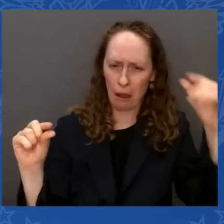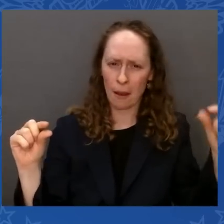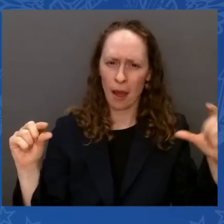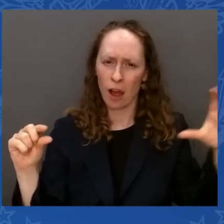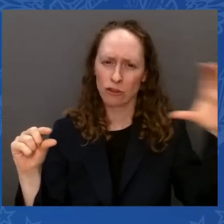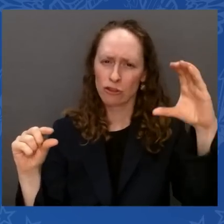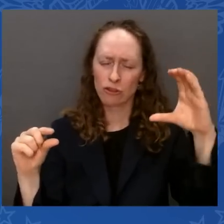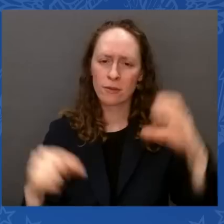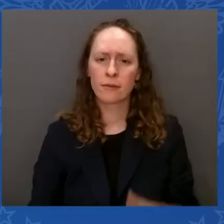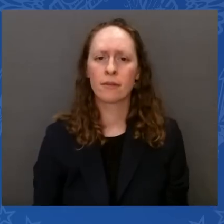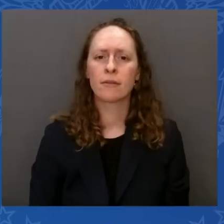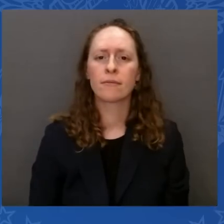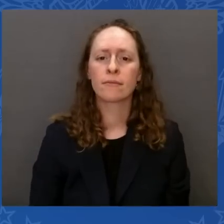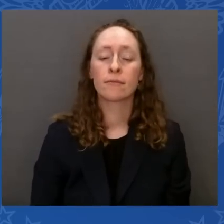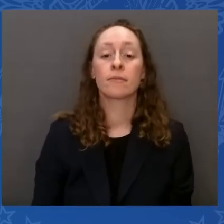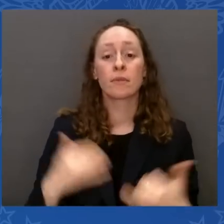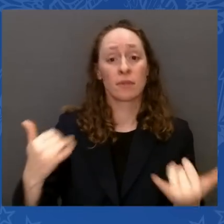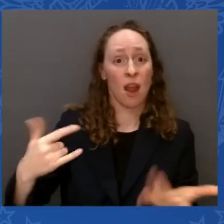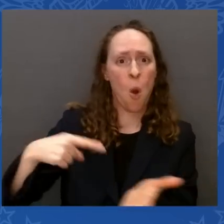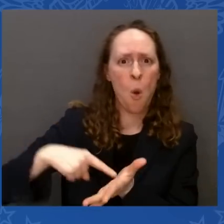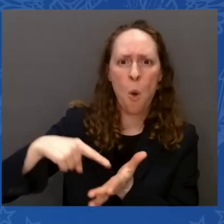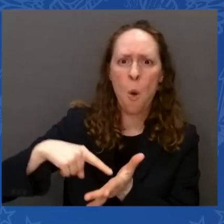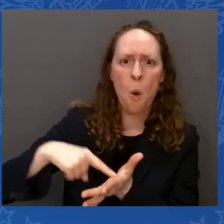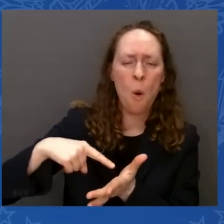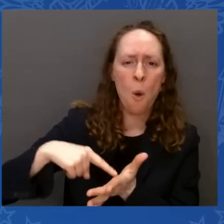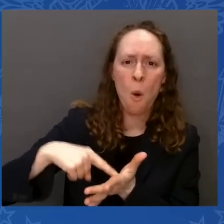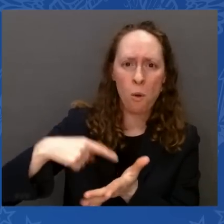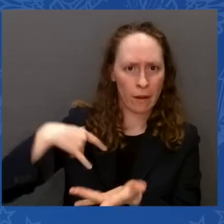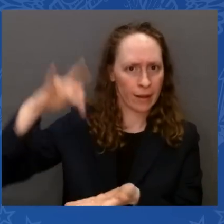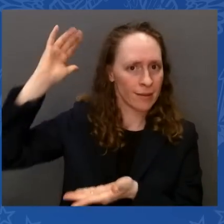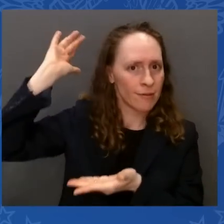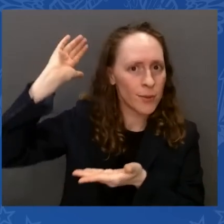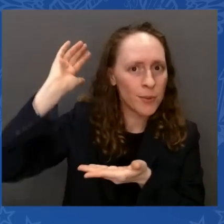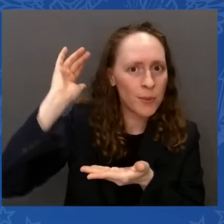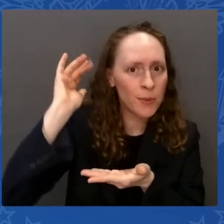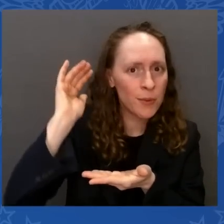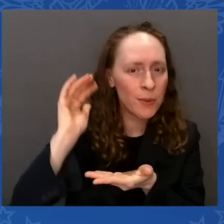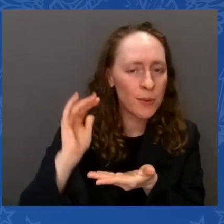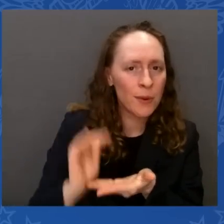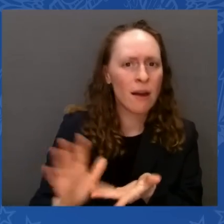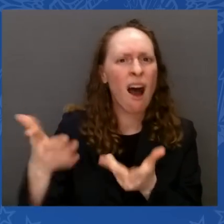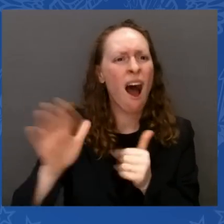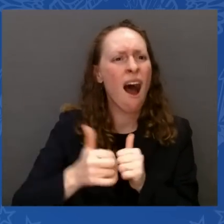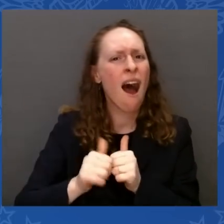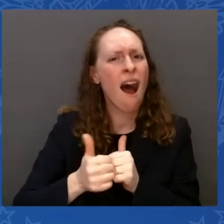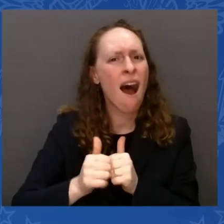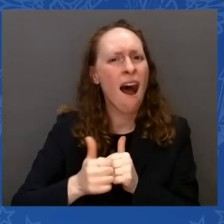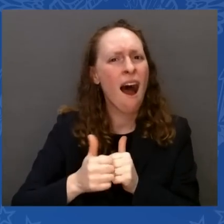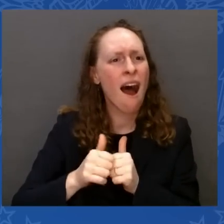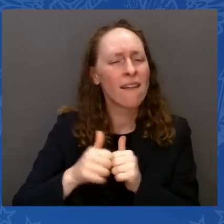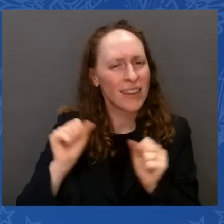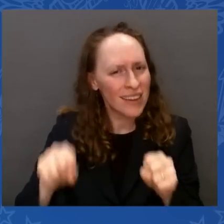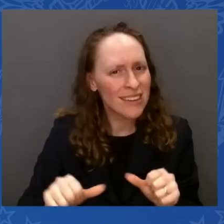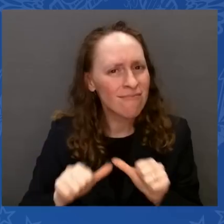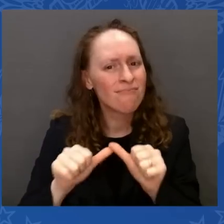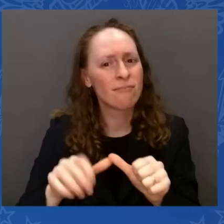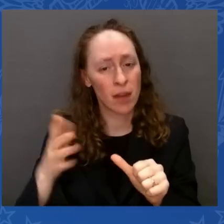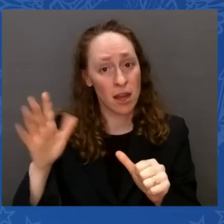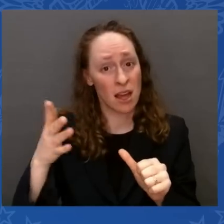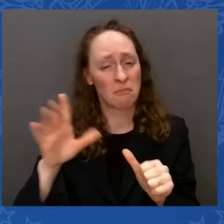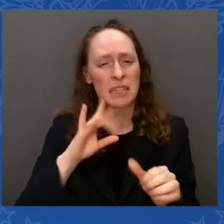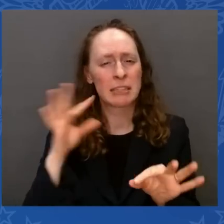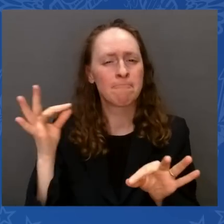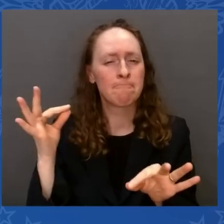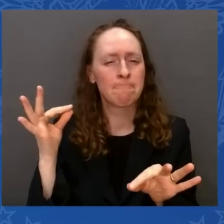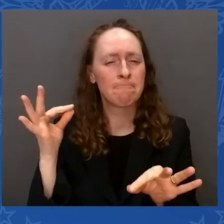proposition. There were those five — there were 500 and, I guess, 35 or 50 companies that made